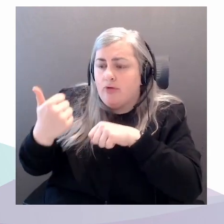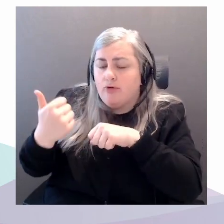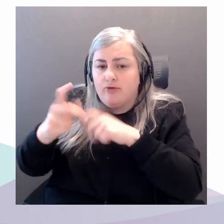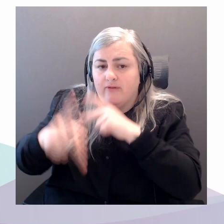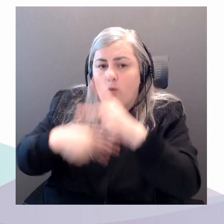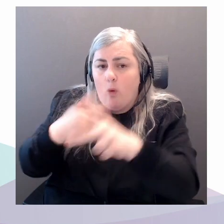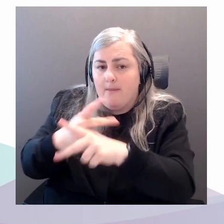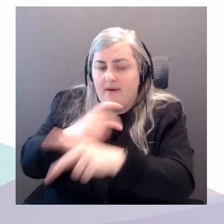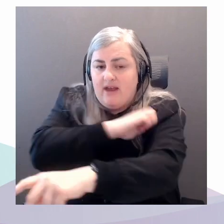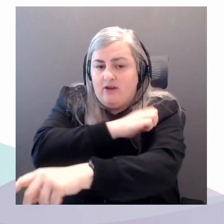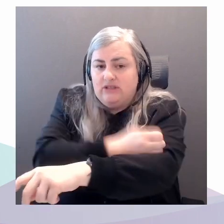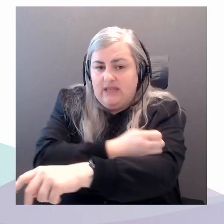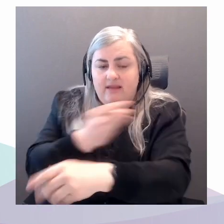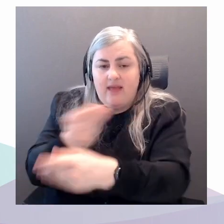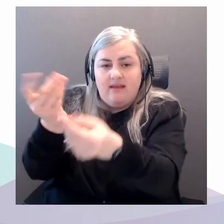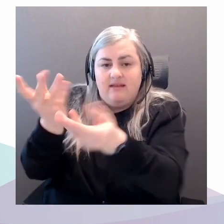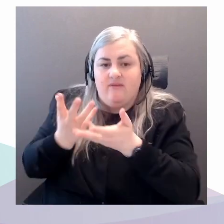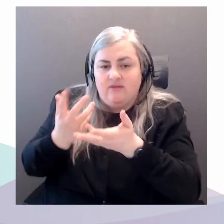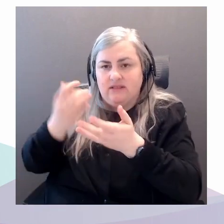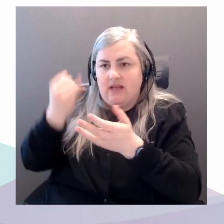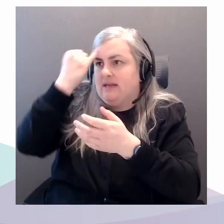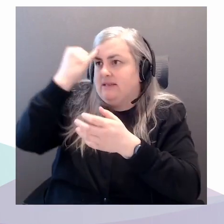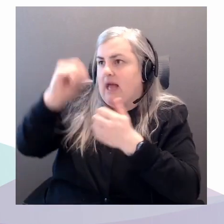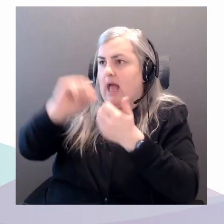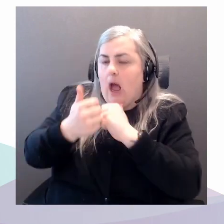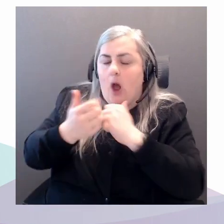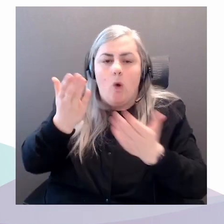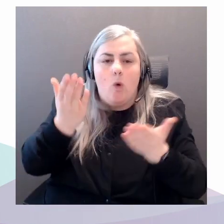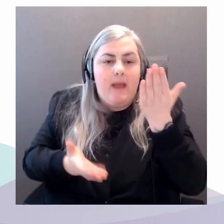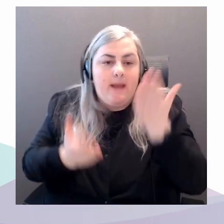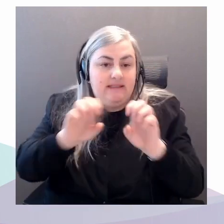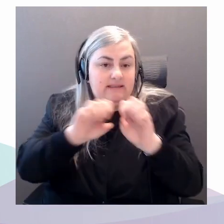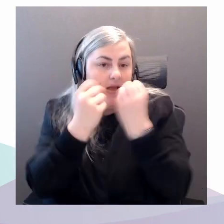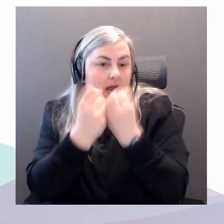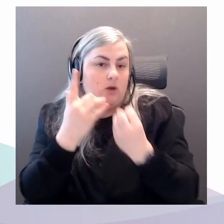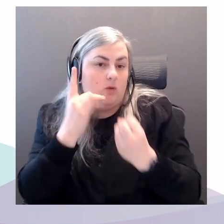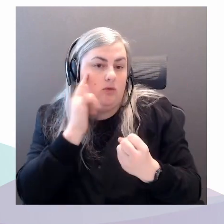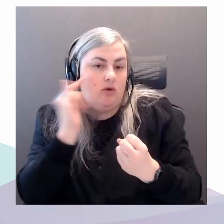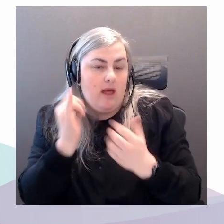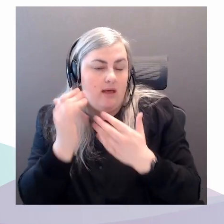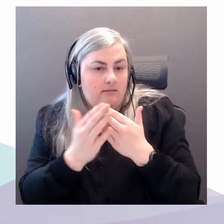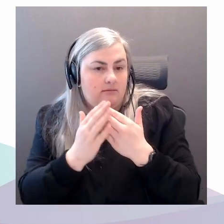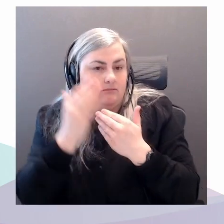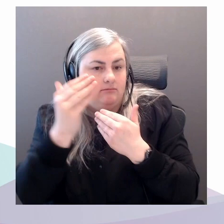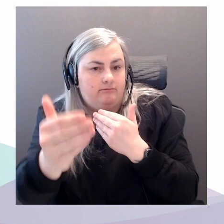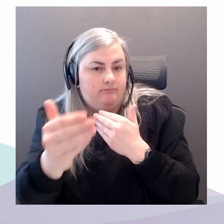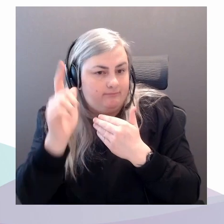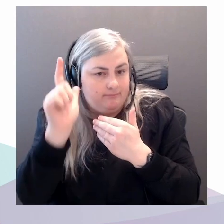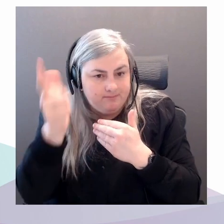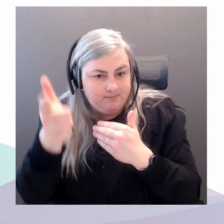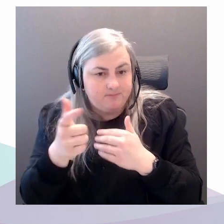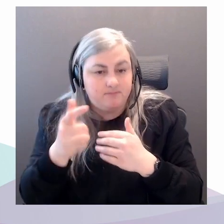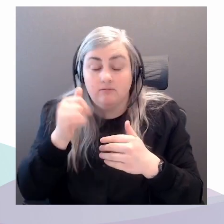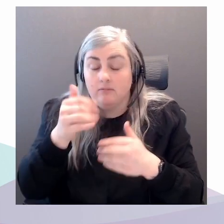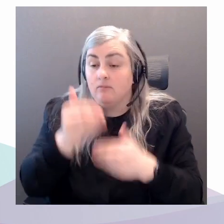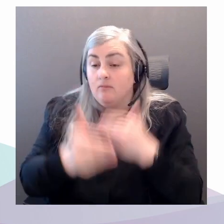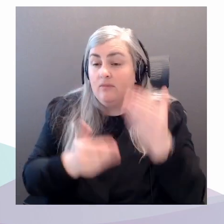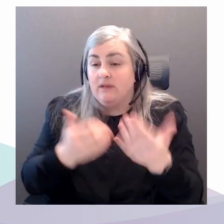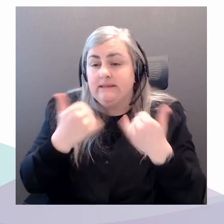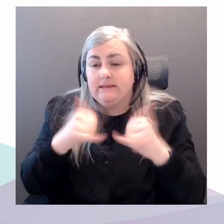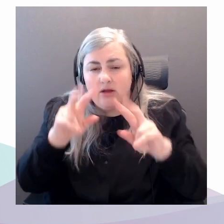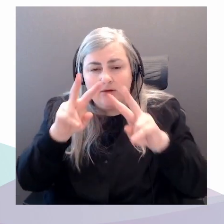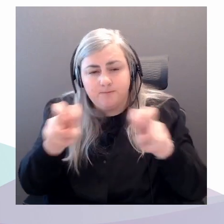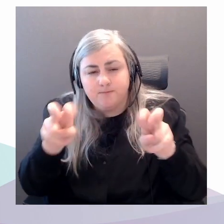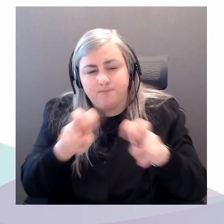might live. It's still something in progress. It's still something that's unfolding. And I suppose what I'm trying to figure out now in my recent